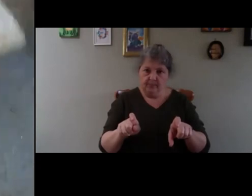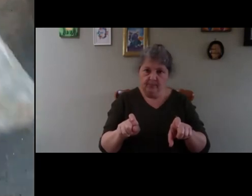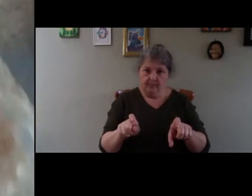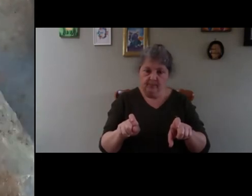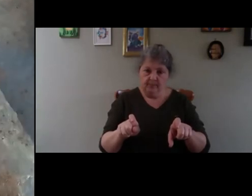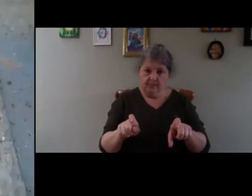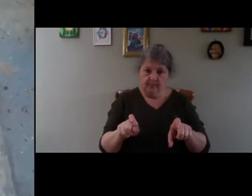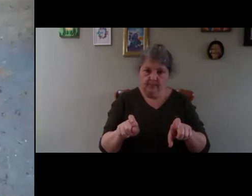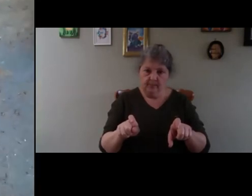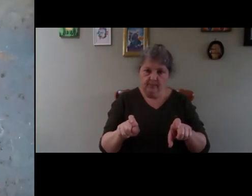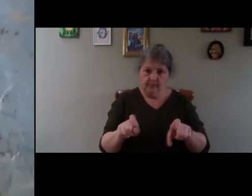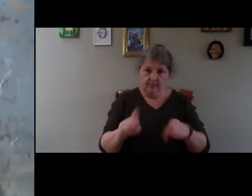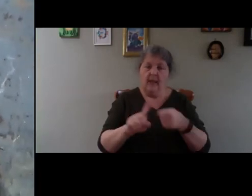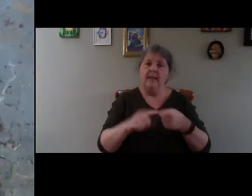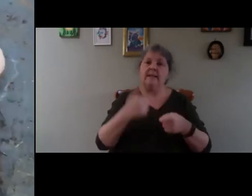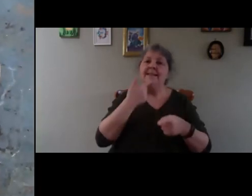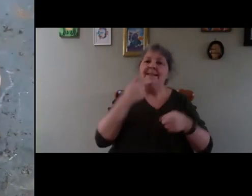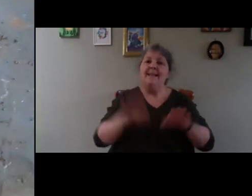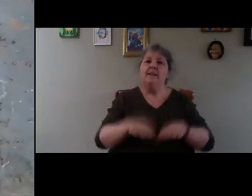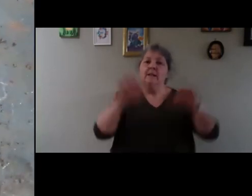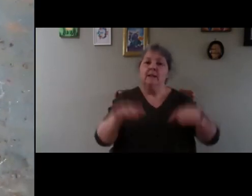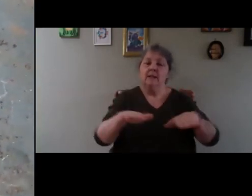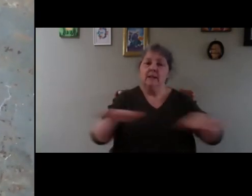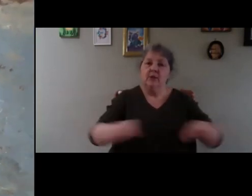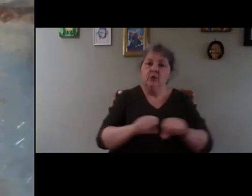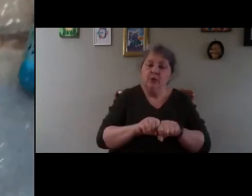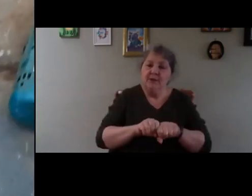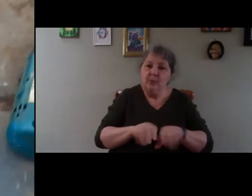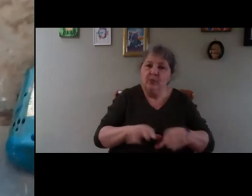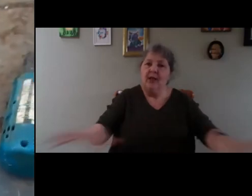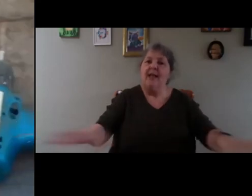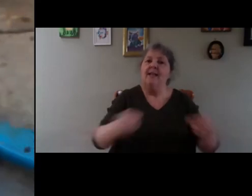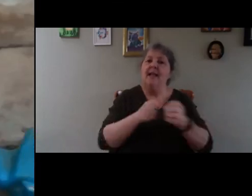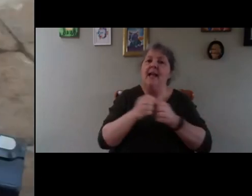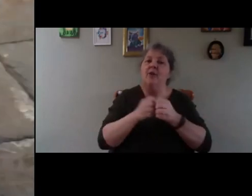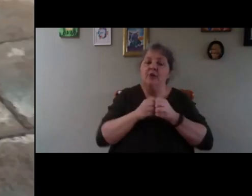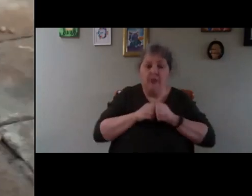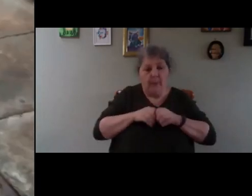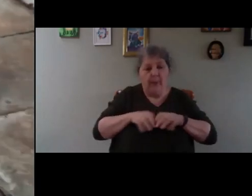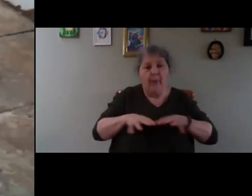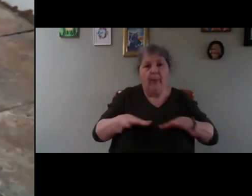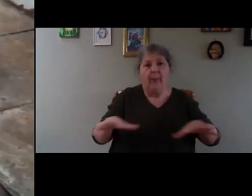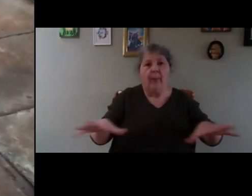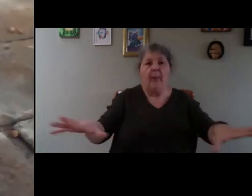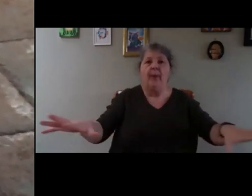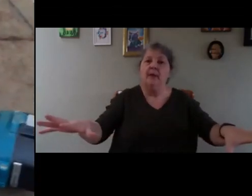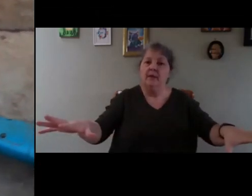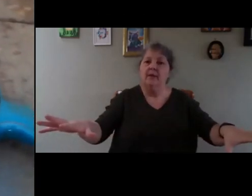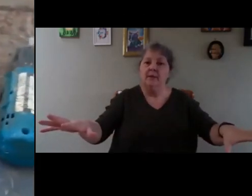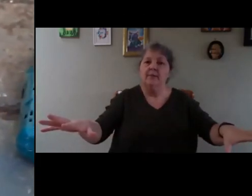and the second level is to spread the energy like this so you can see that you have all the slates